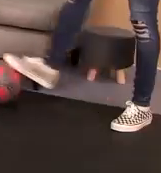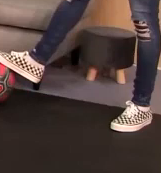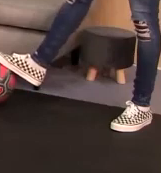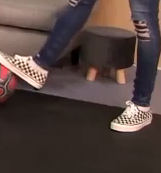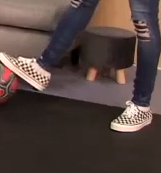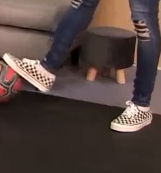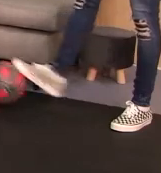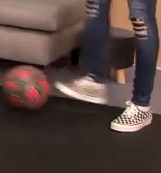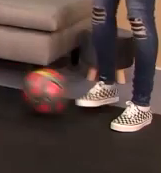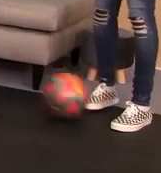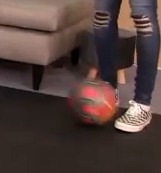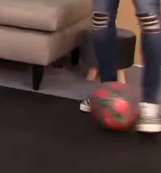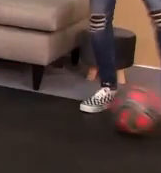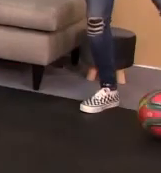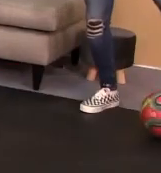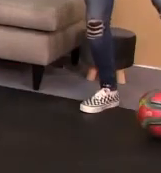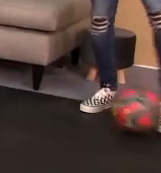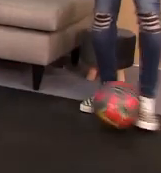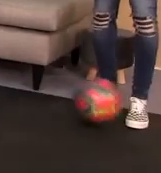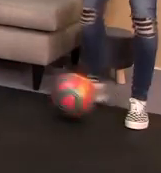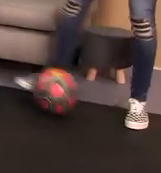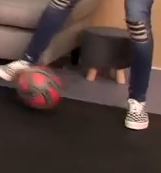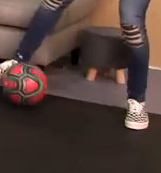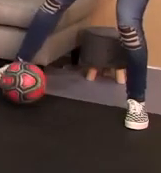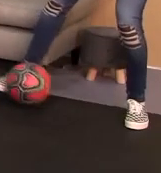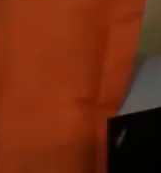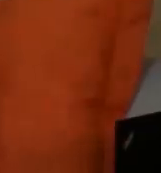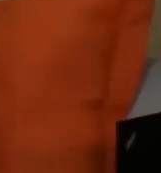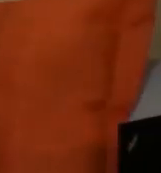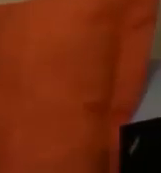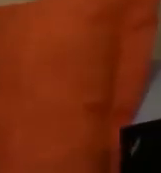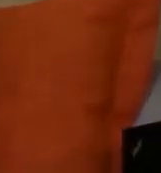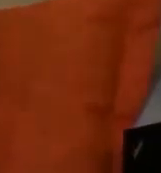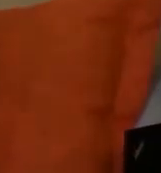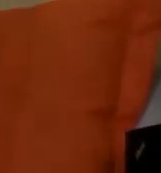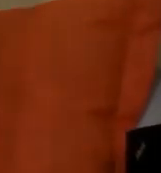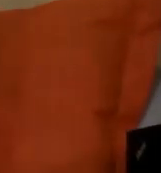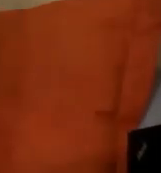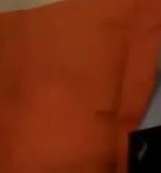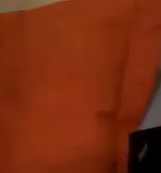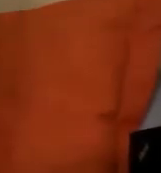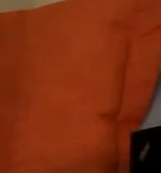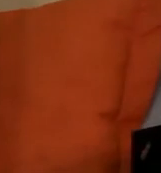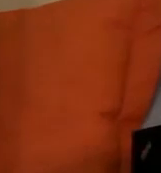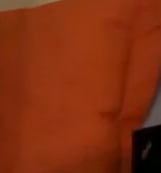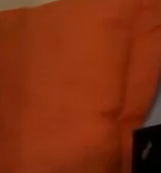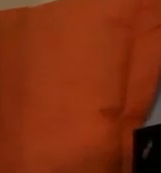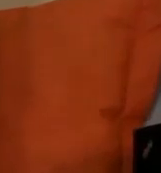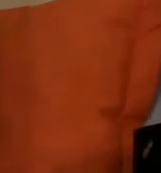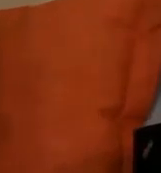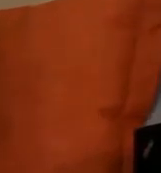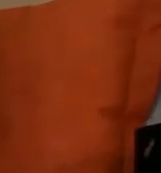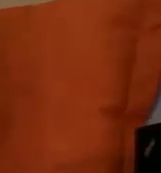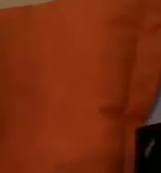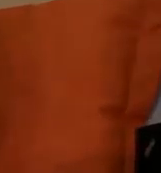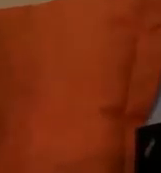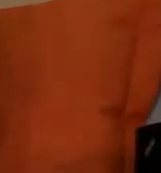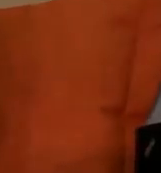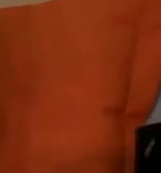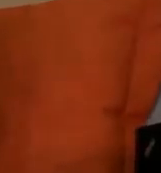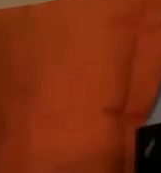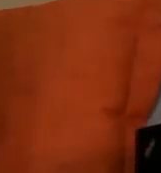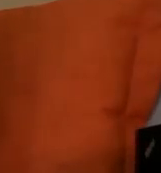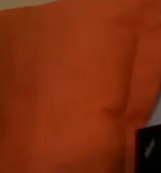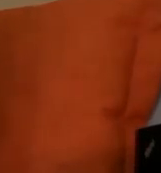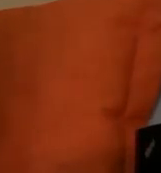are going for a bike ride, going for a jog. Put your notes there. Watch tutorials, watch YouTube videos on